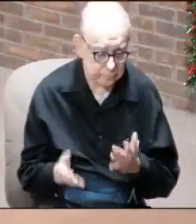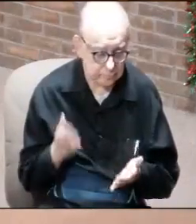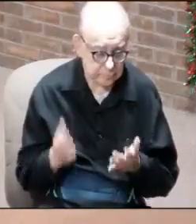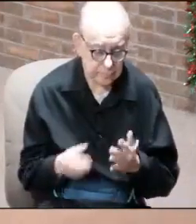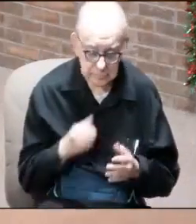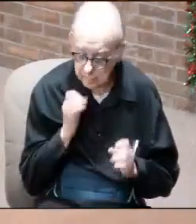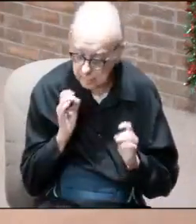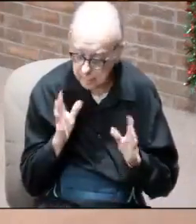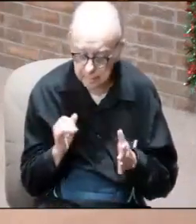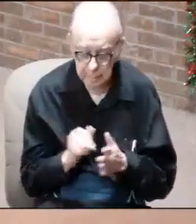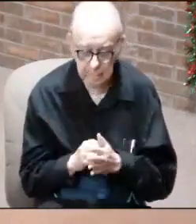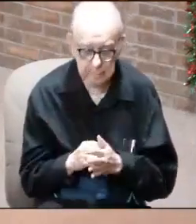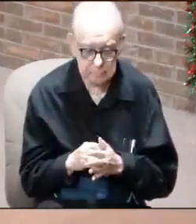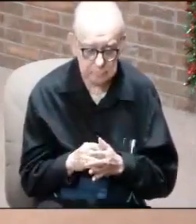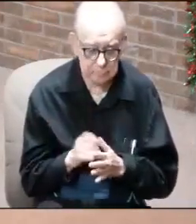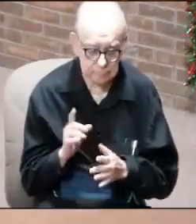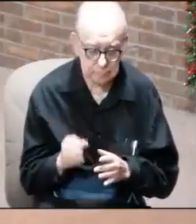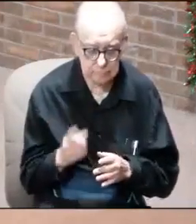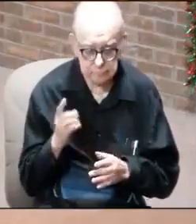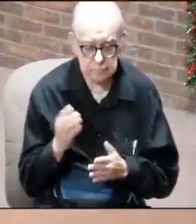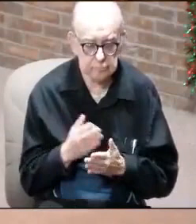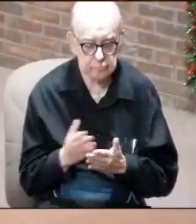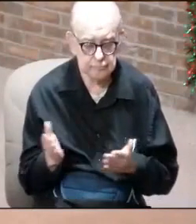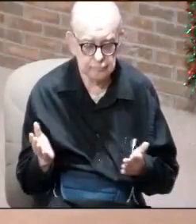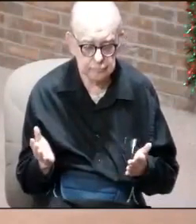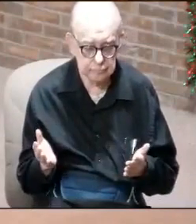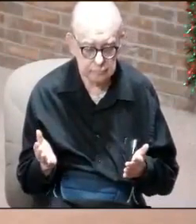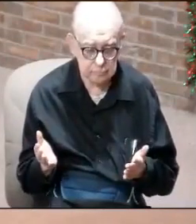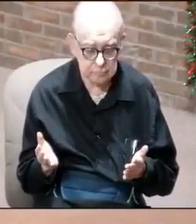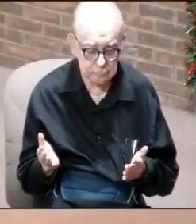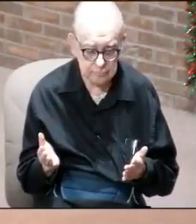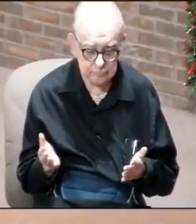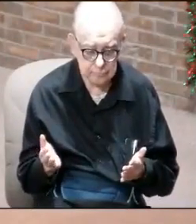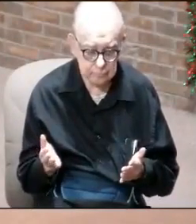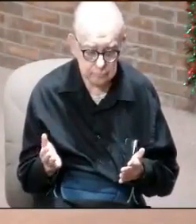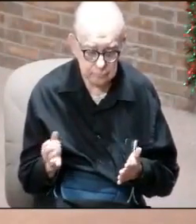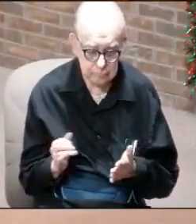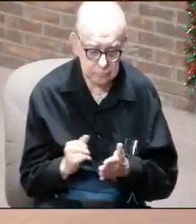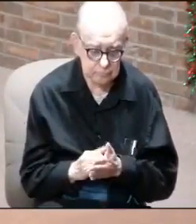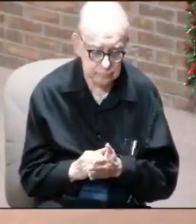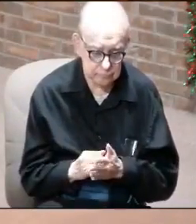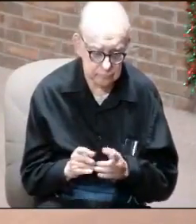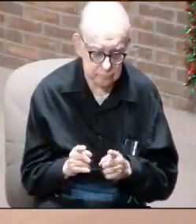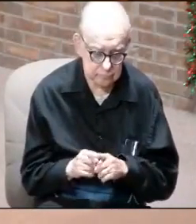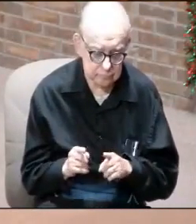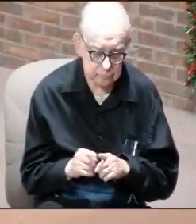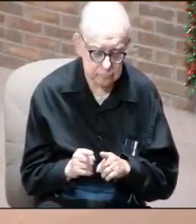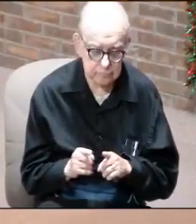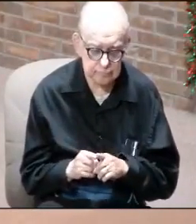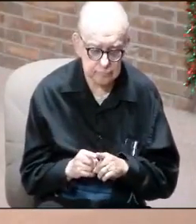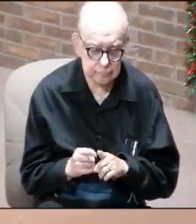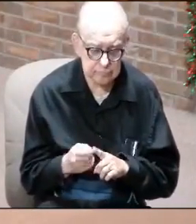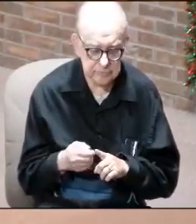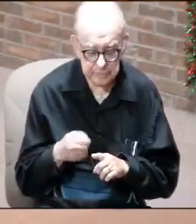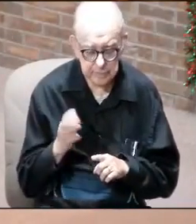like this but you've got to understand something. This could also be from God